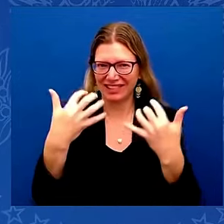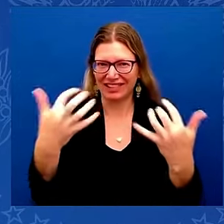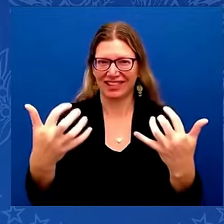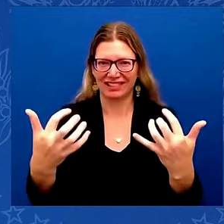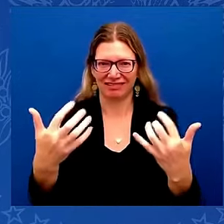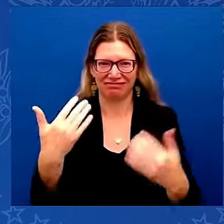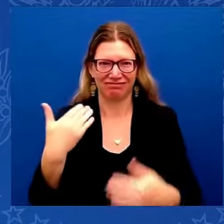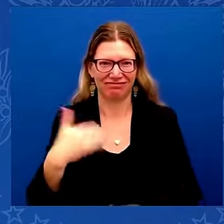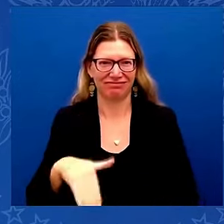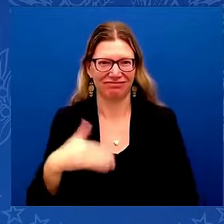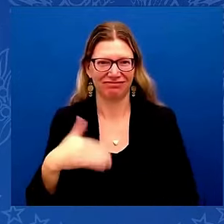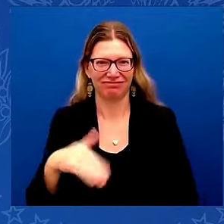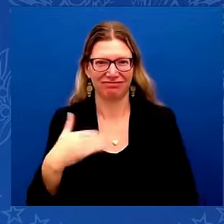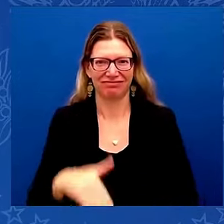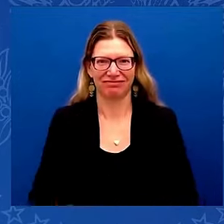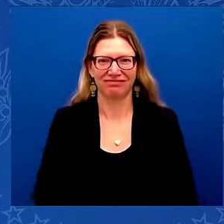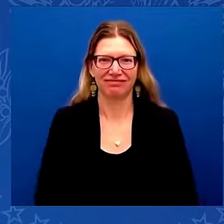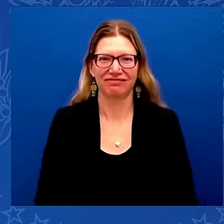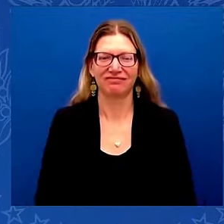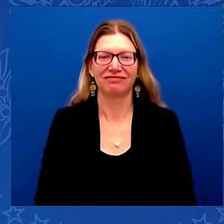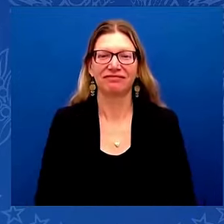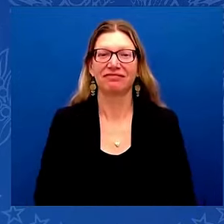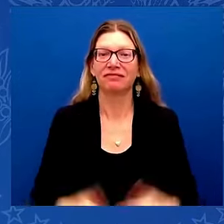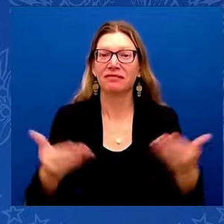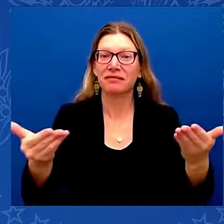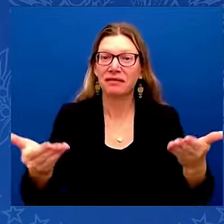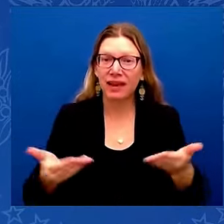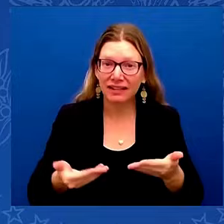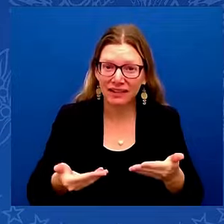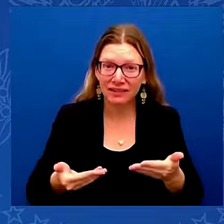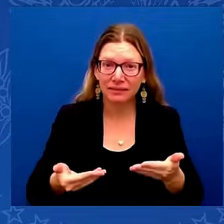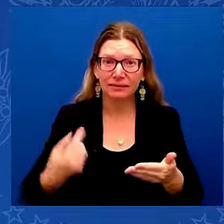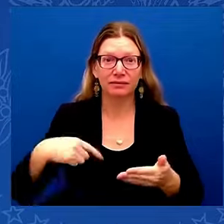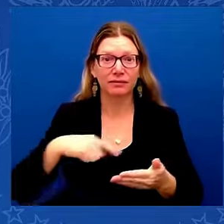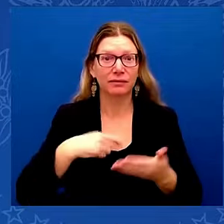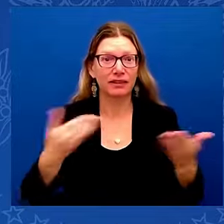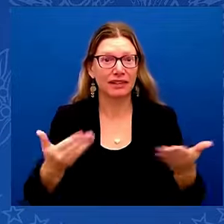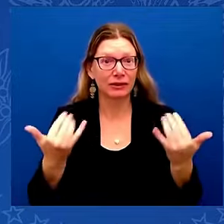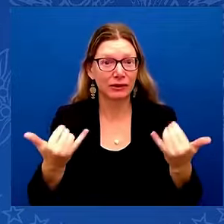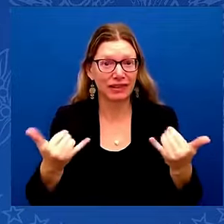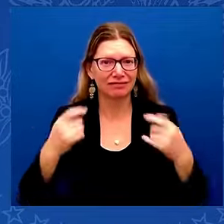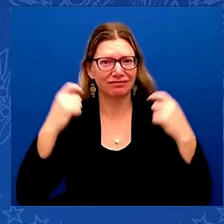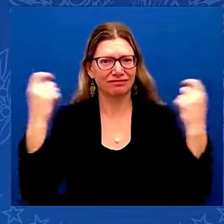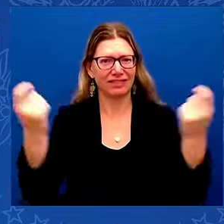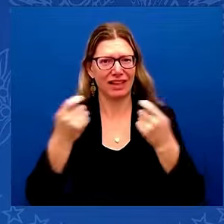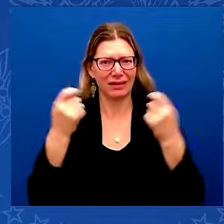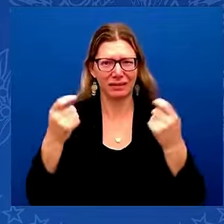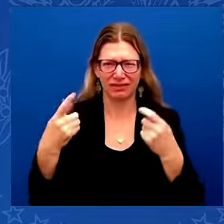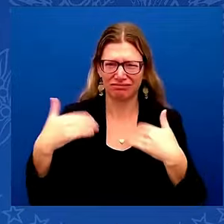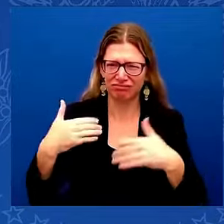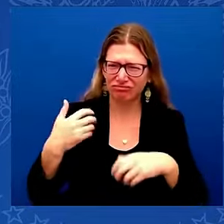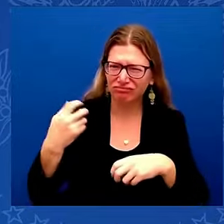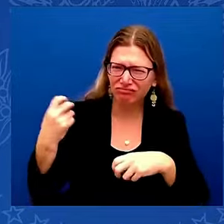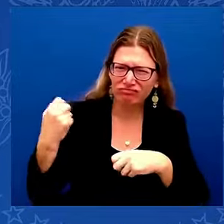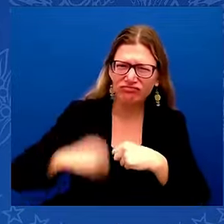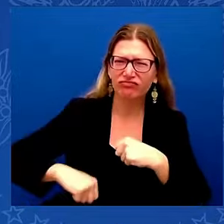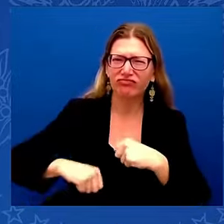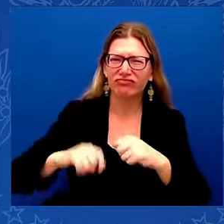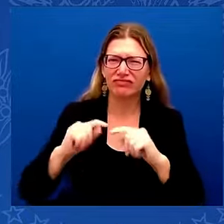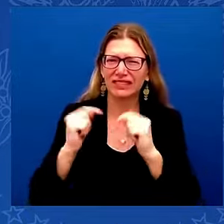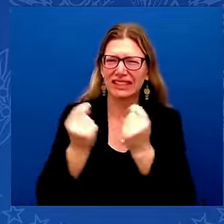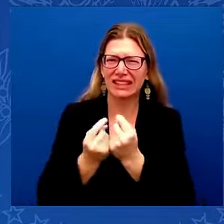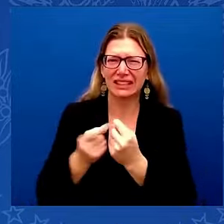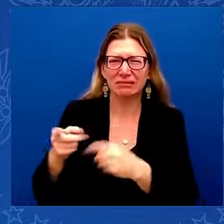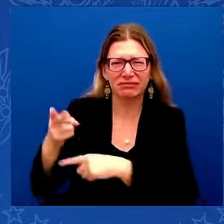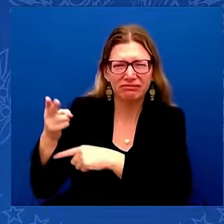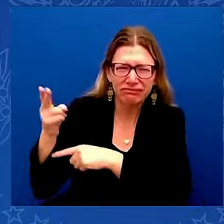Well, welcome. Welcome. We're here today to celebrate a tough team, a storied football program, this